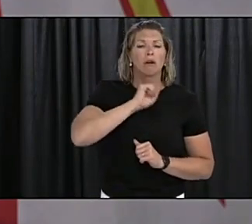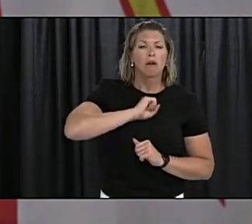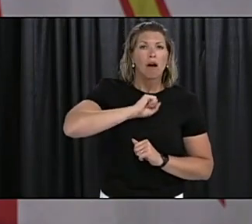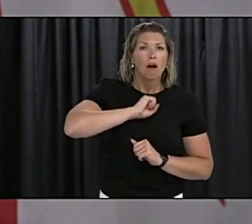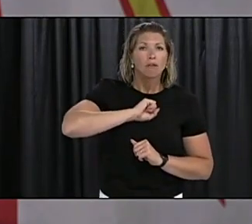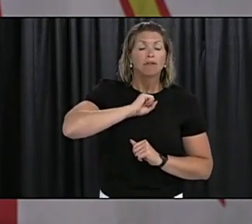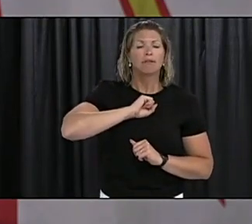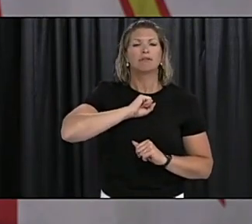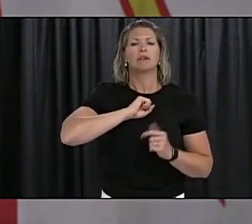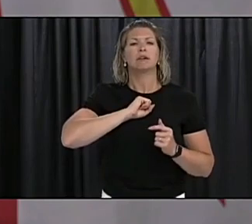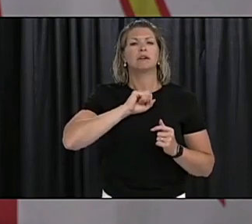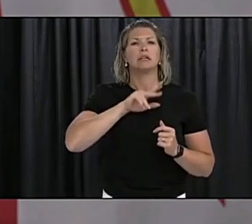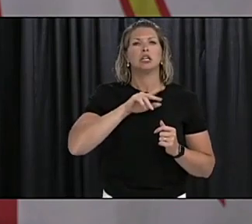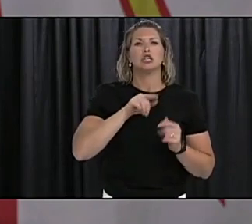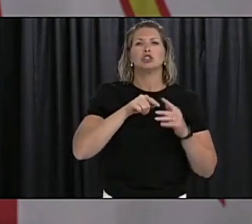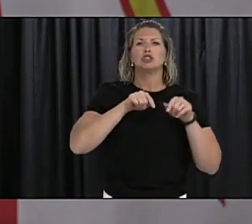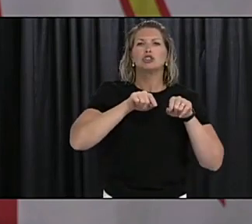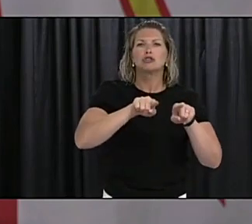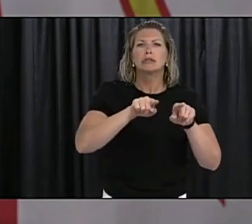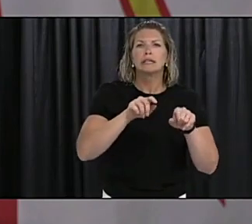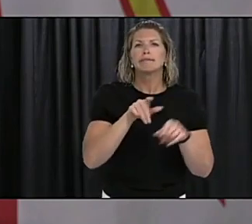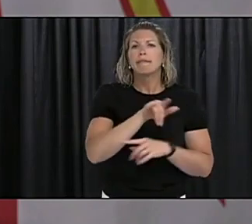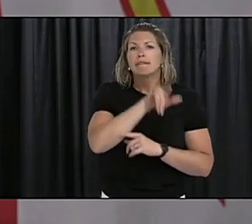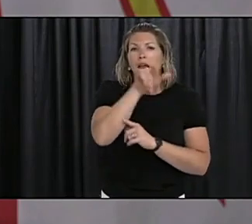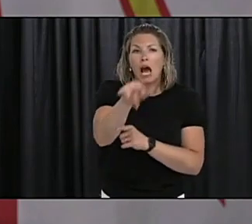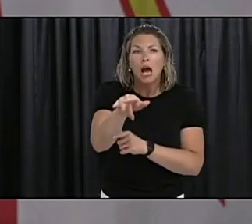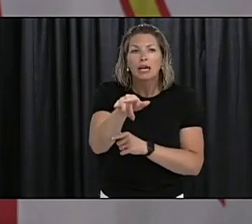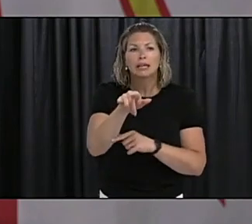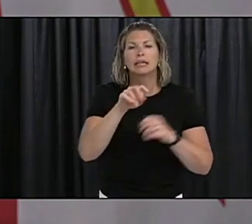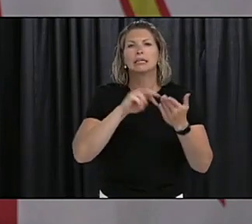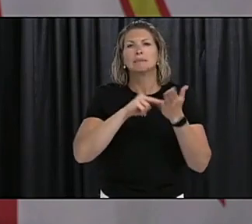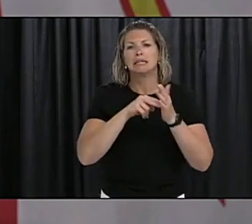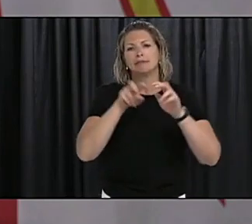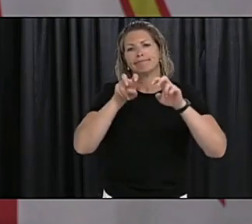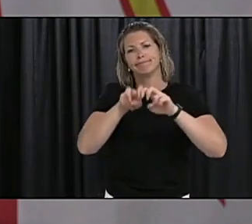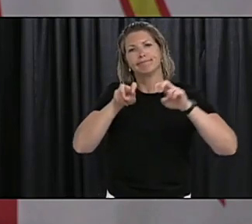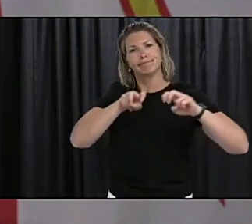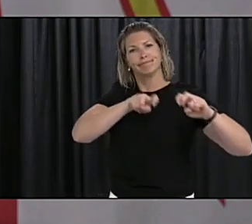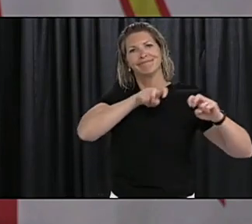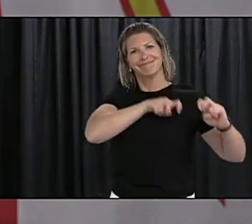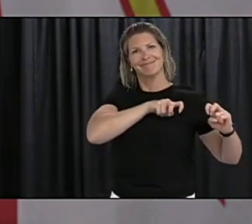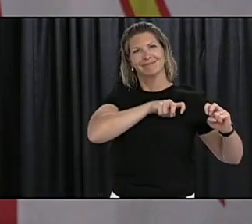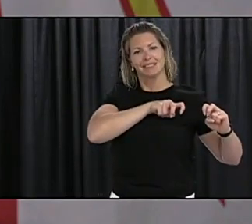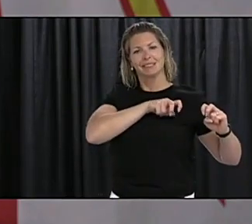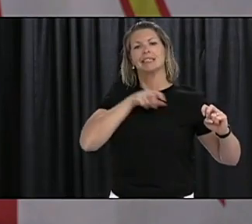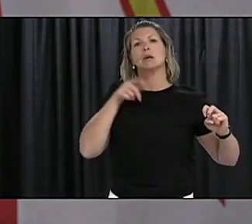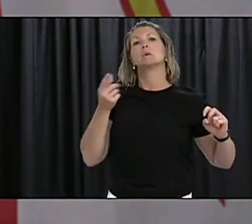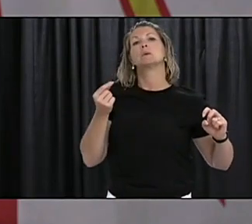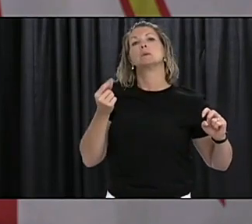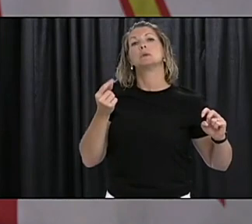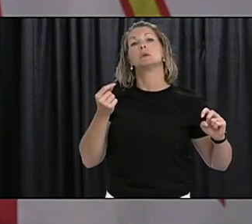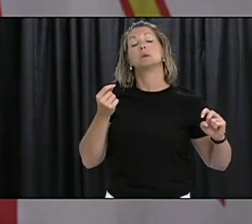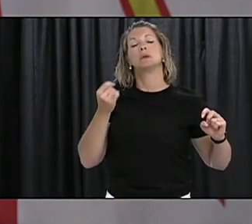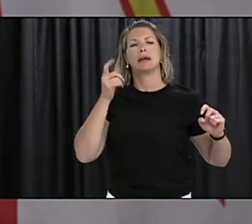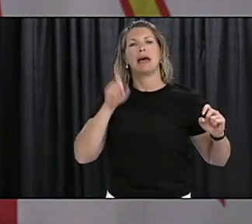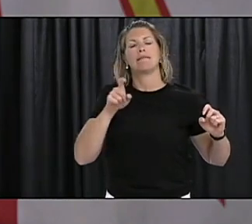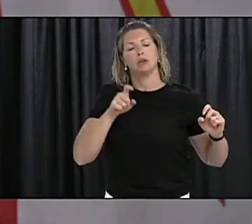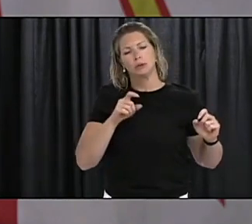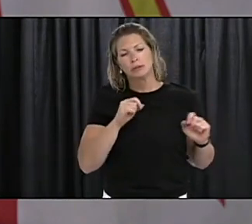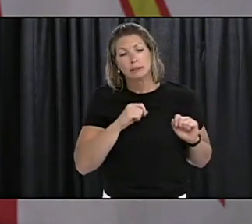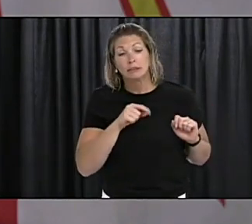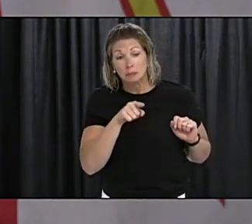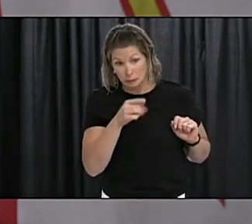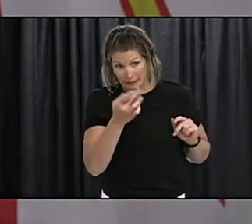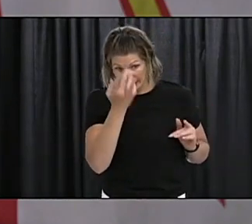make announcements we would follow up as much as possible people do fill out self declaration forms with their information on it so as much as possible we would use that